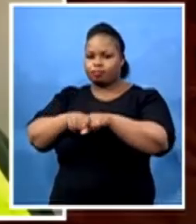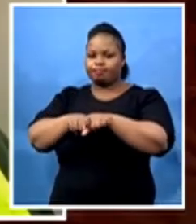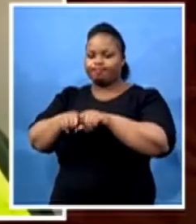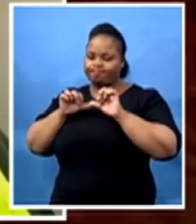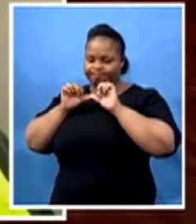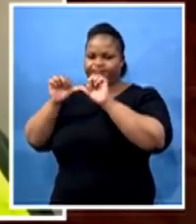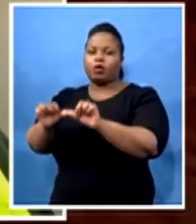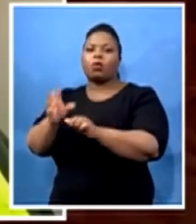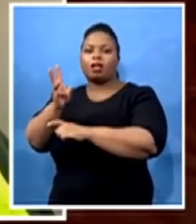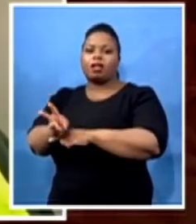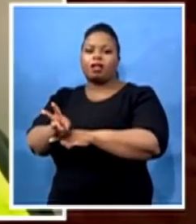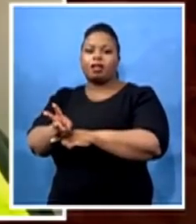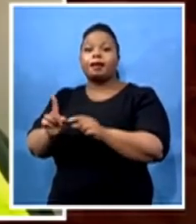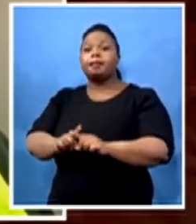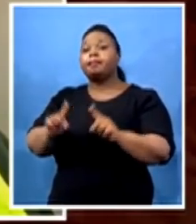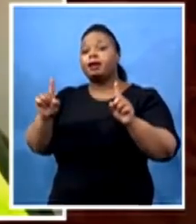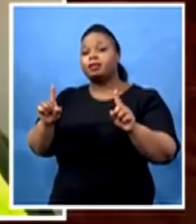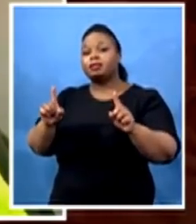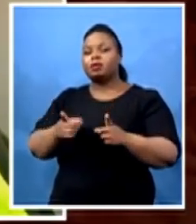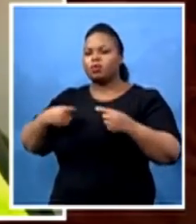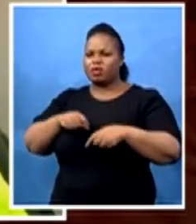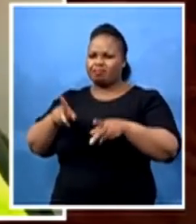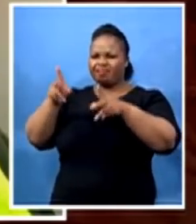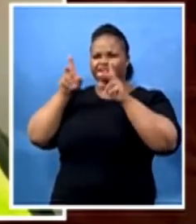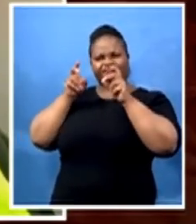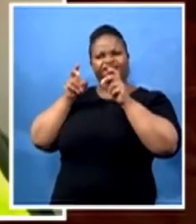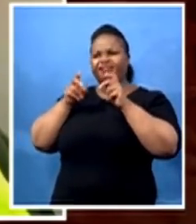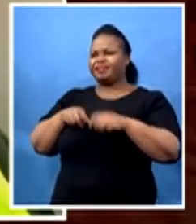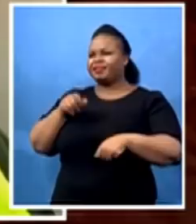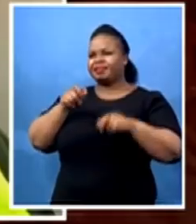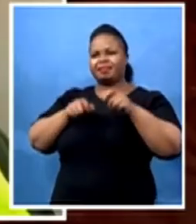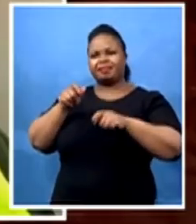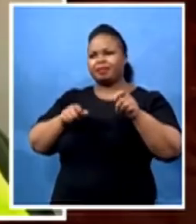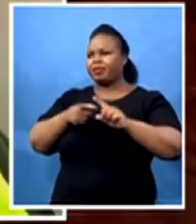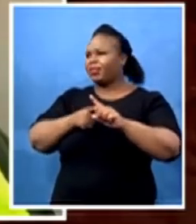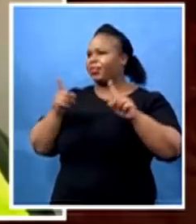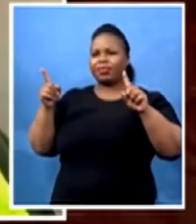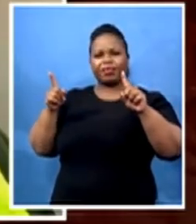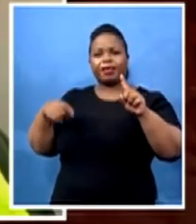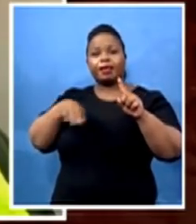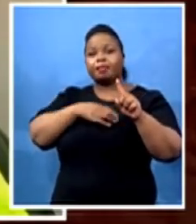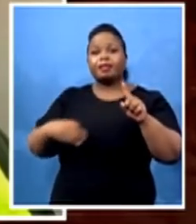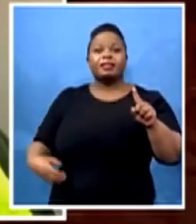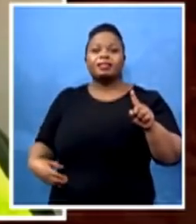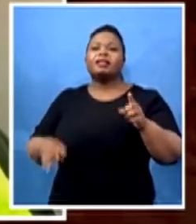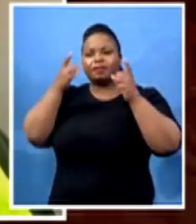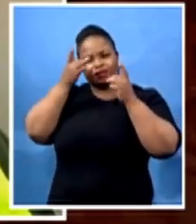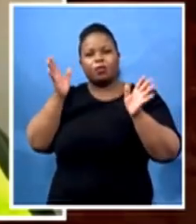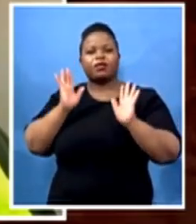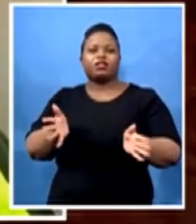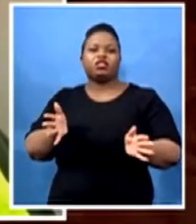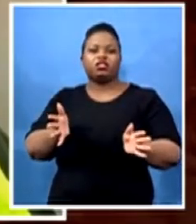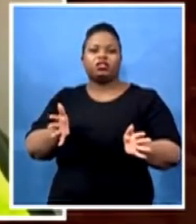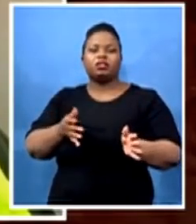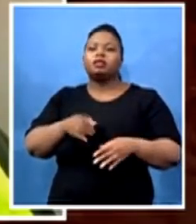people are not complying to what the president has indicated. The president pronounced and advised that we are going to